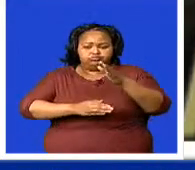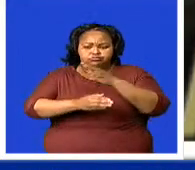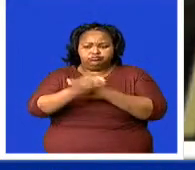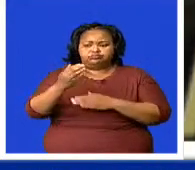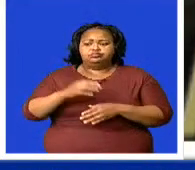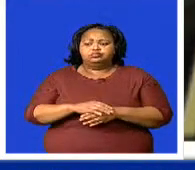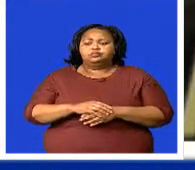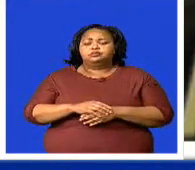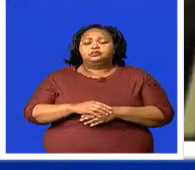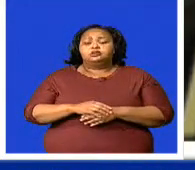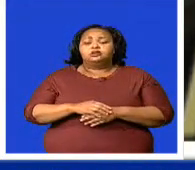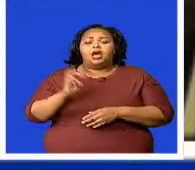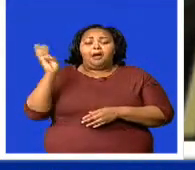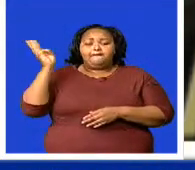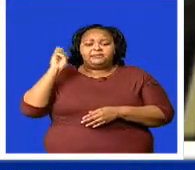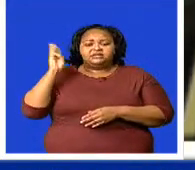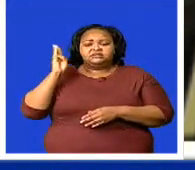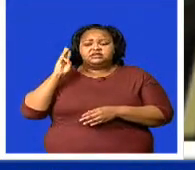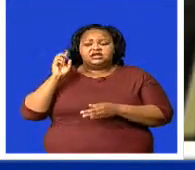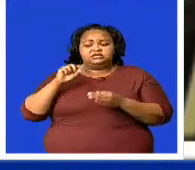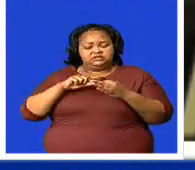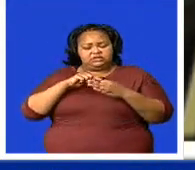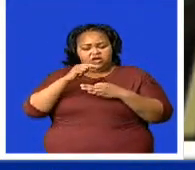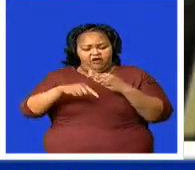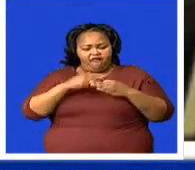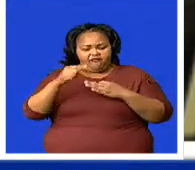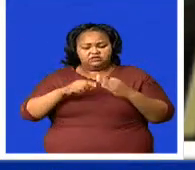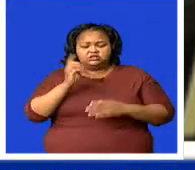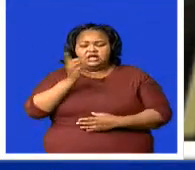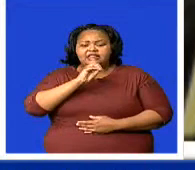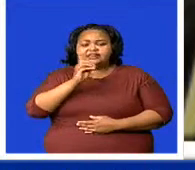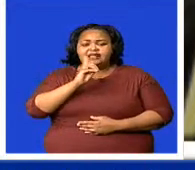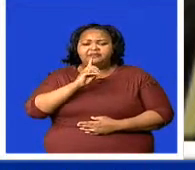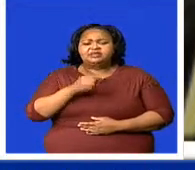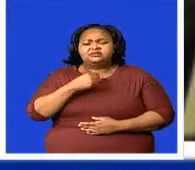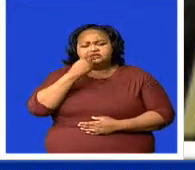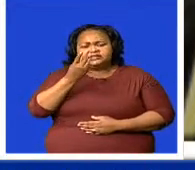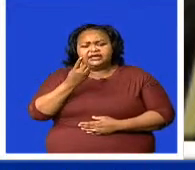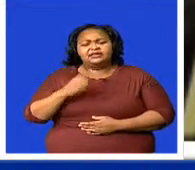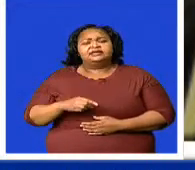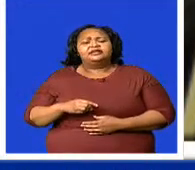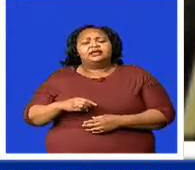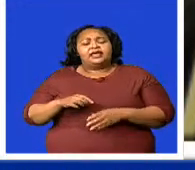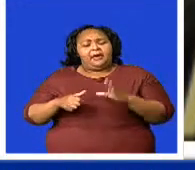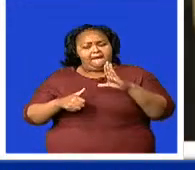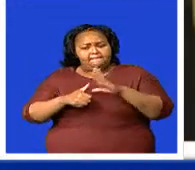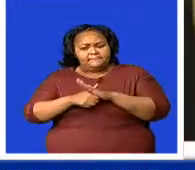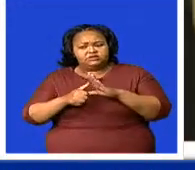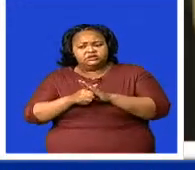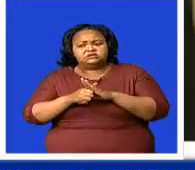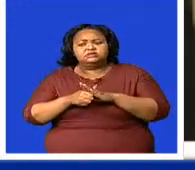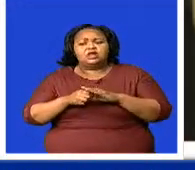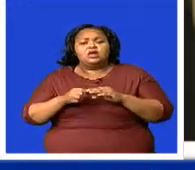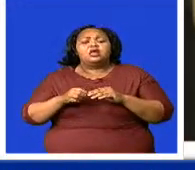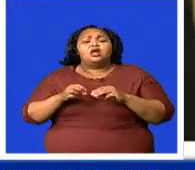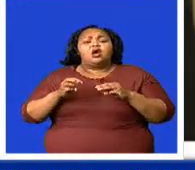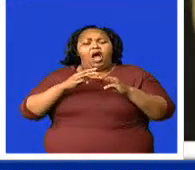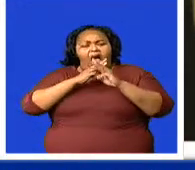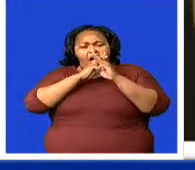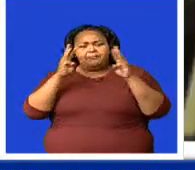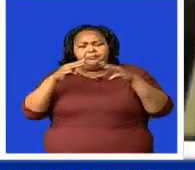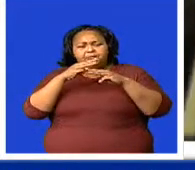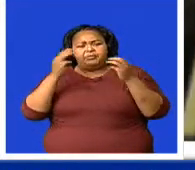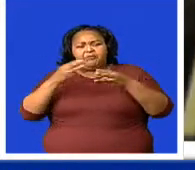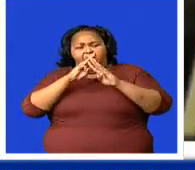Federation Organization of the Disabled in the country, Sipot Lamini, says it is important to spread awareness on disability issues